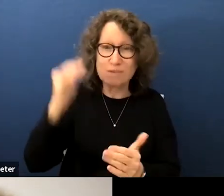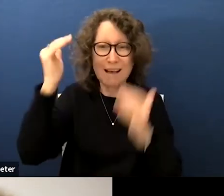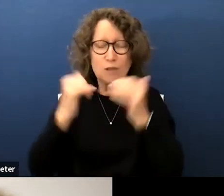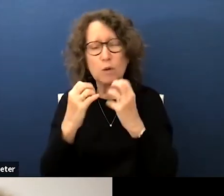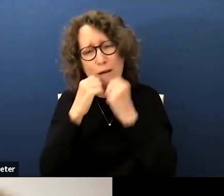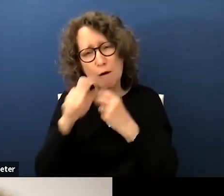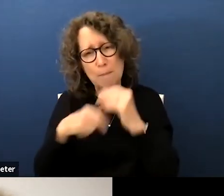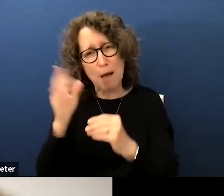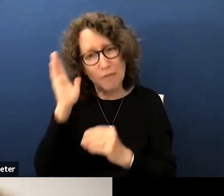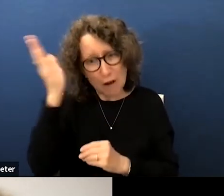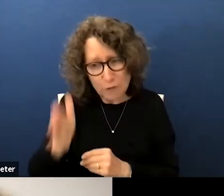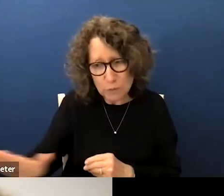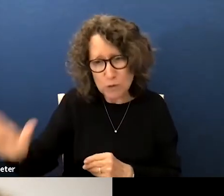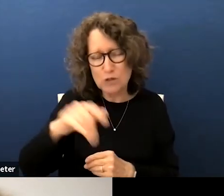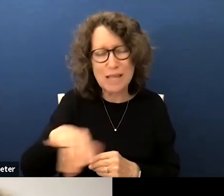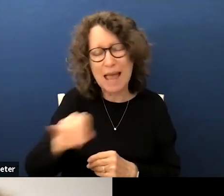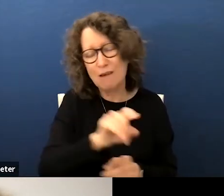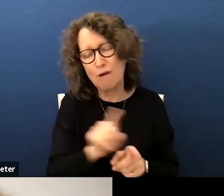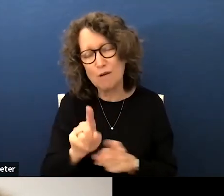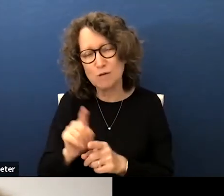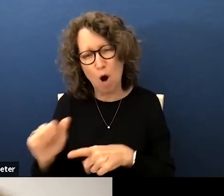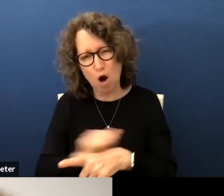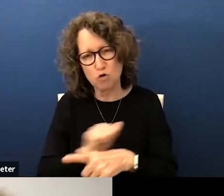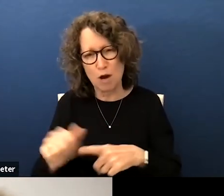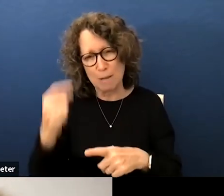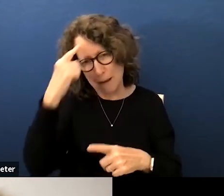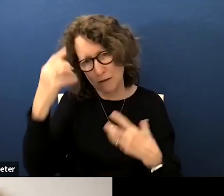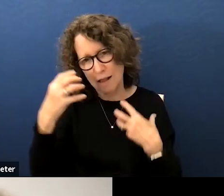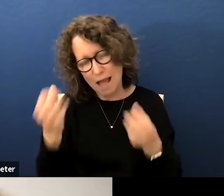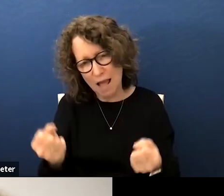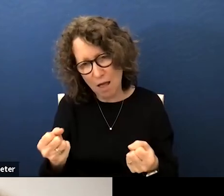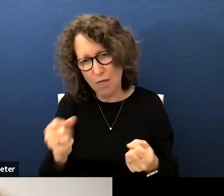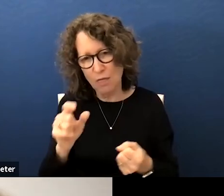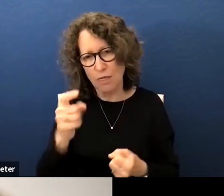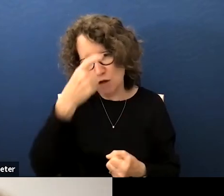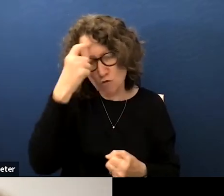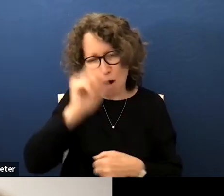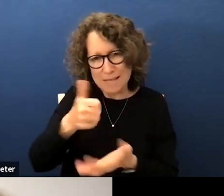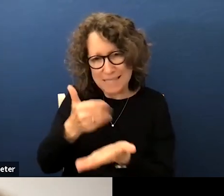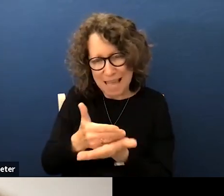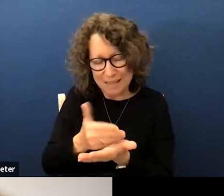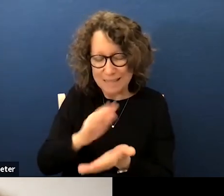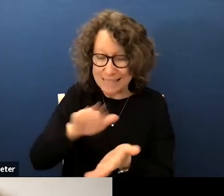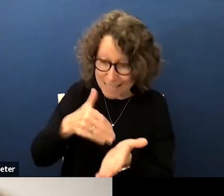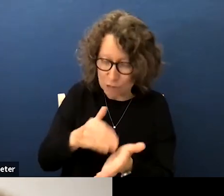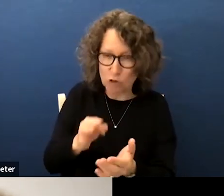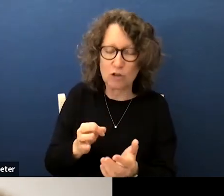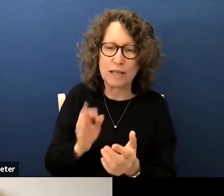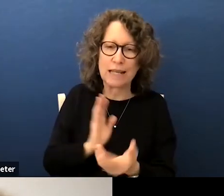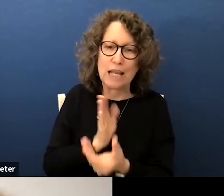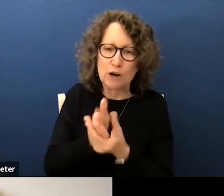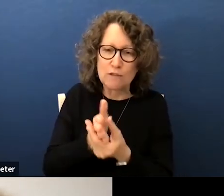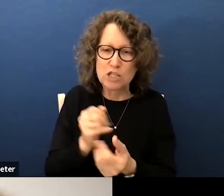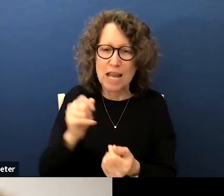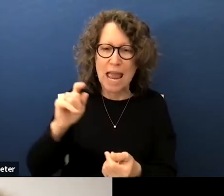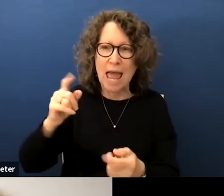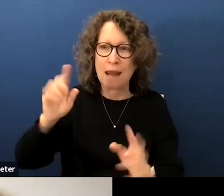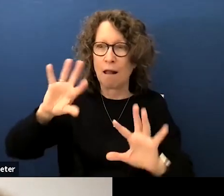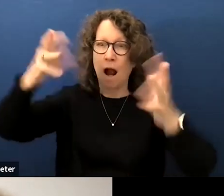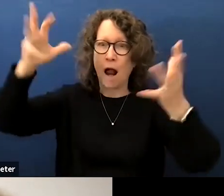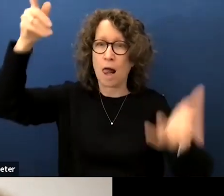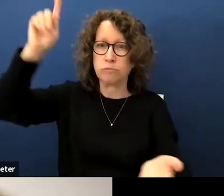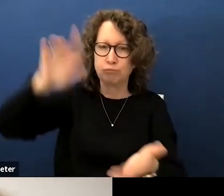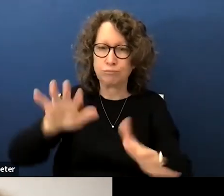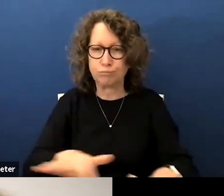care about their futures and are trained in the mental health trauma-centered interventions and de-escalation techniques needed